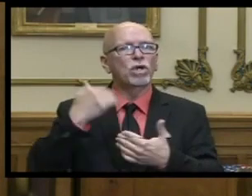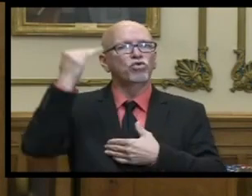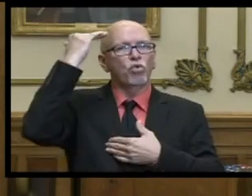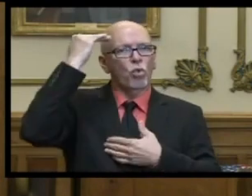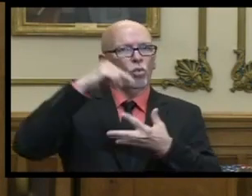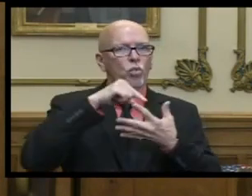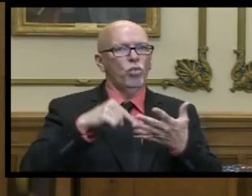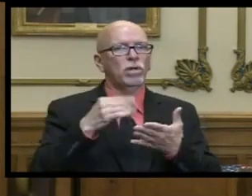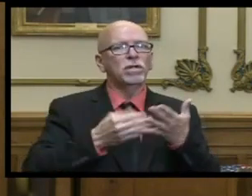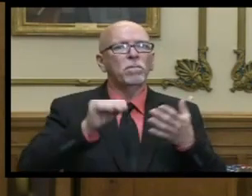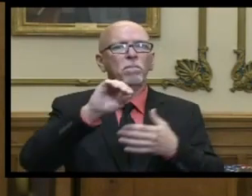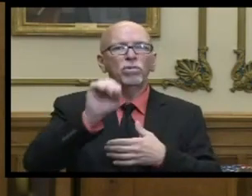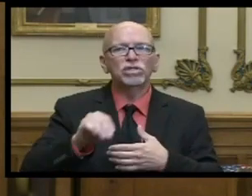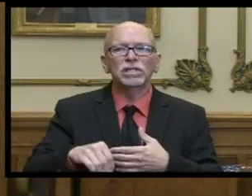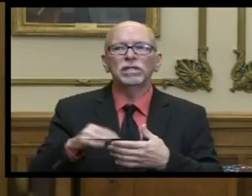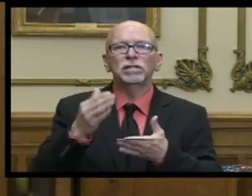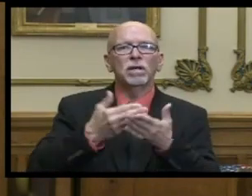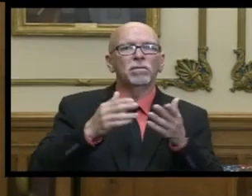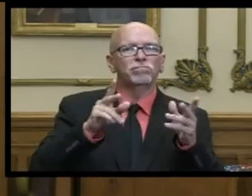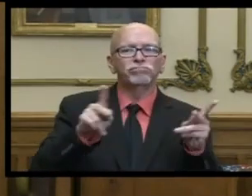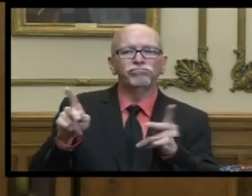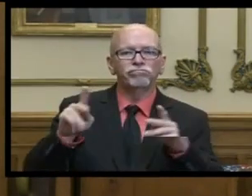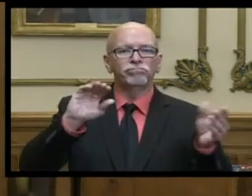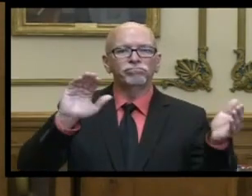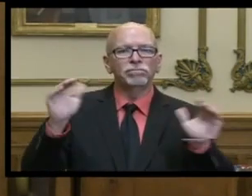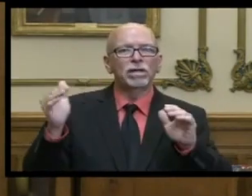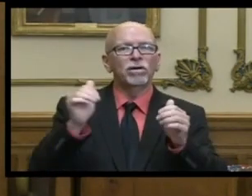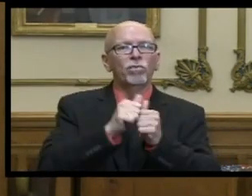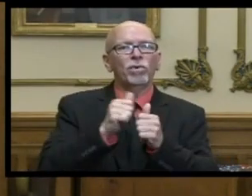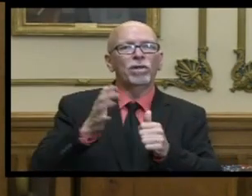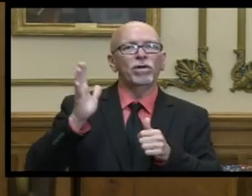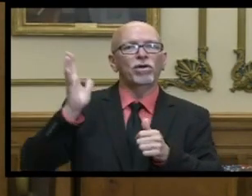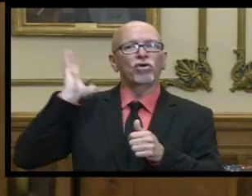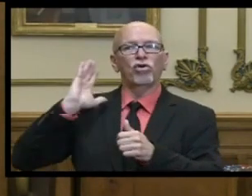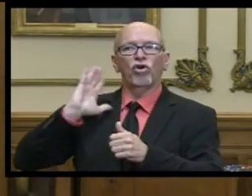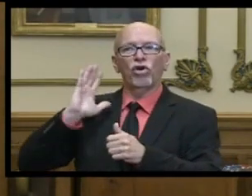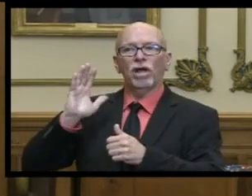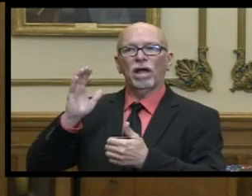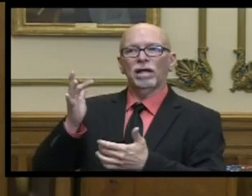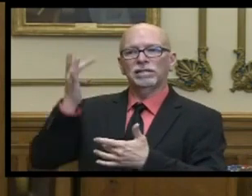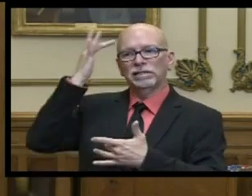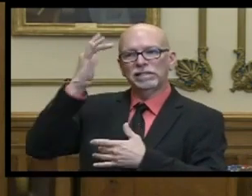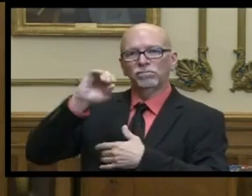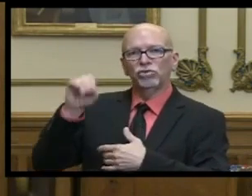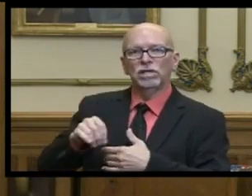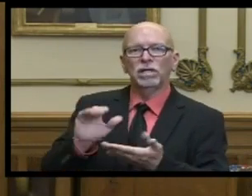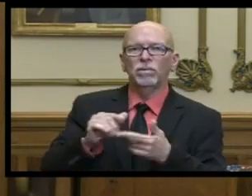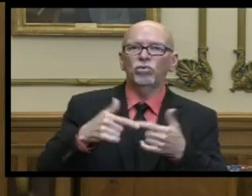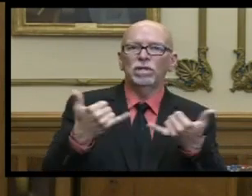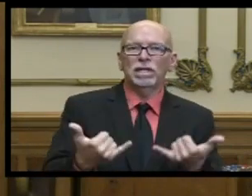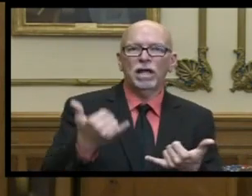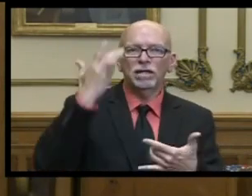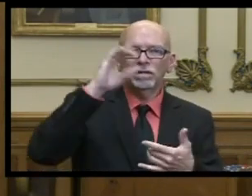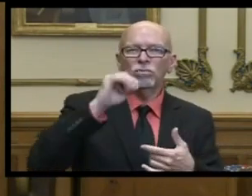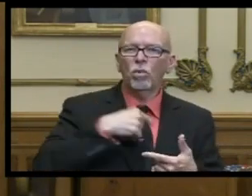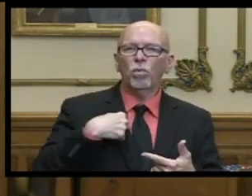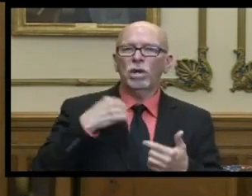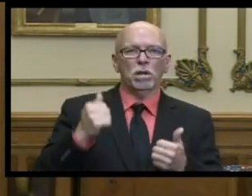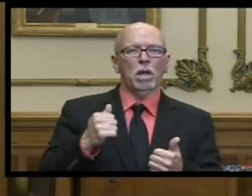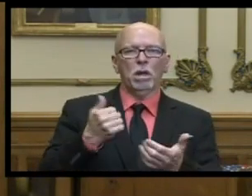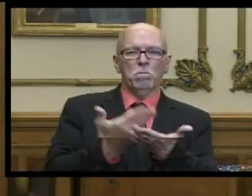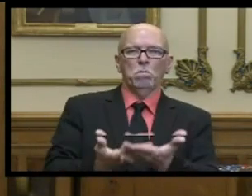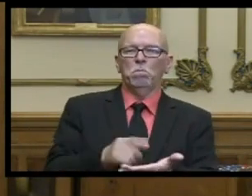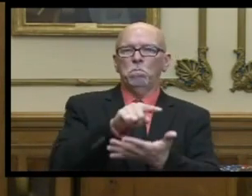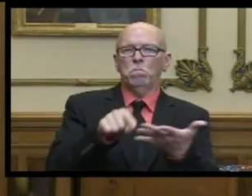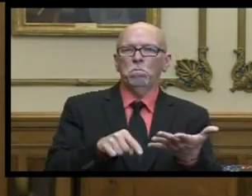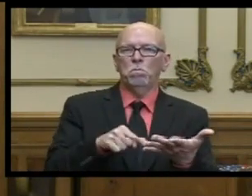and some of the ratios between the current infection rates to the previous infection rates were something we were more sure of to